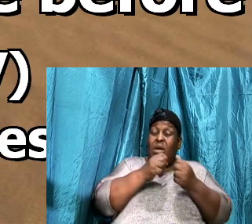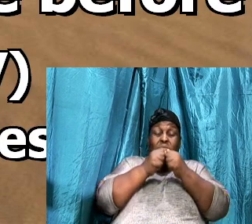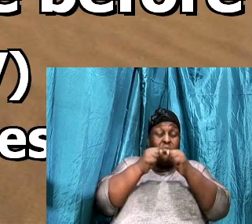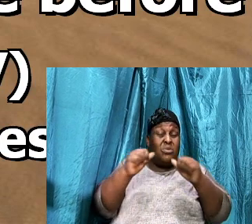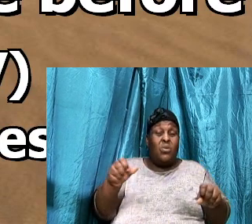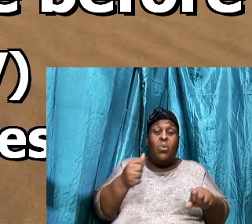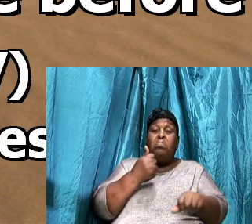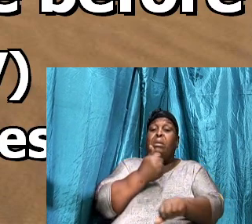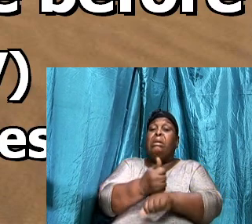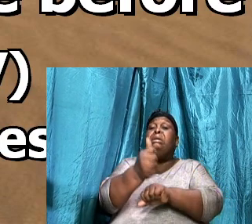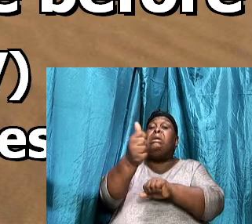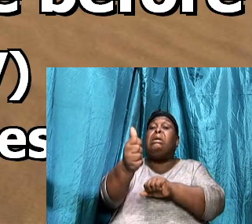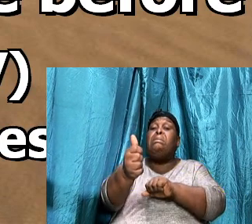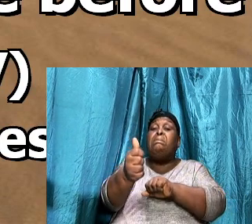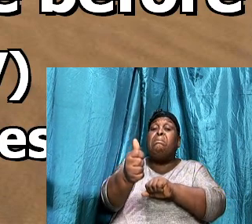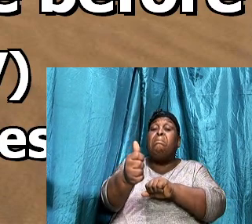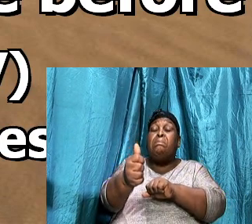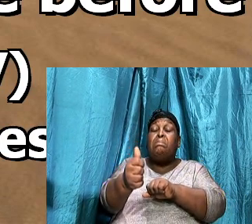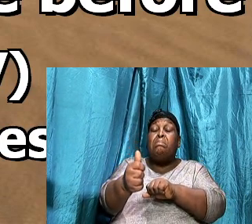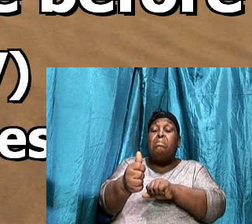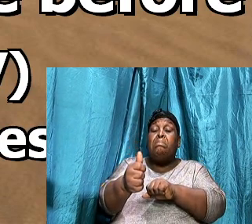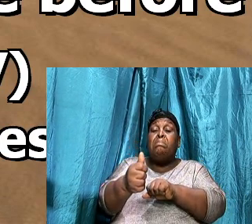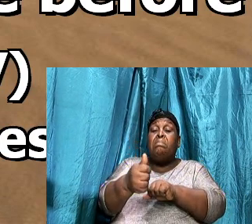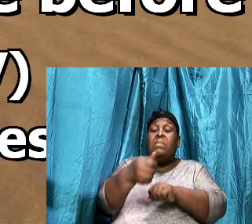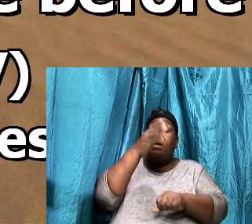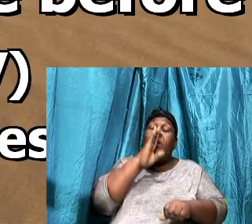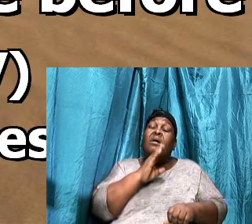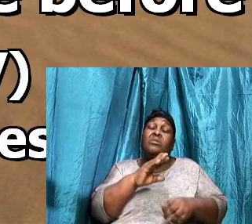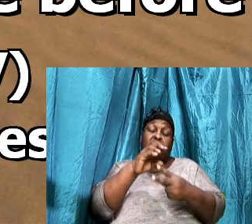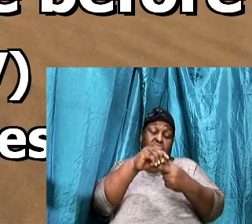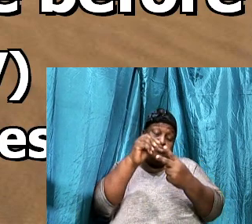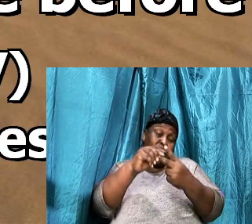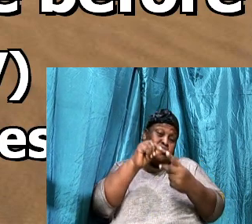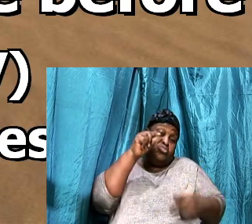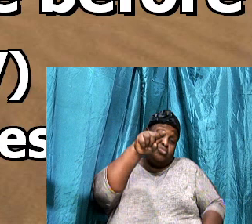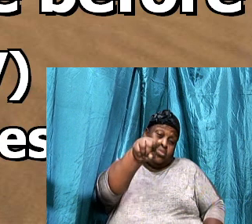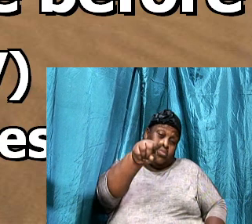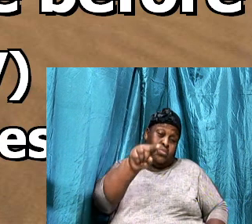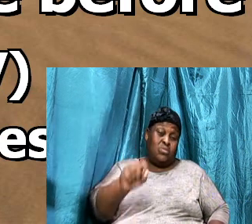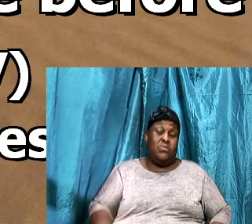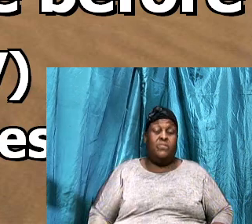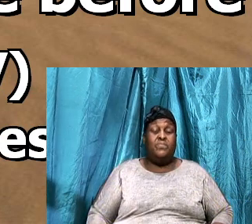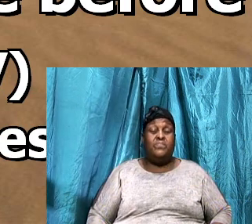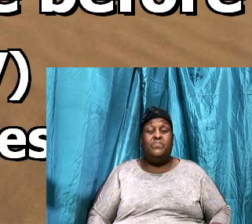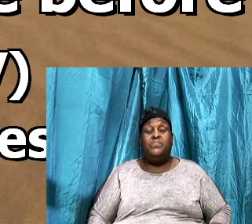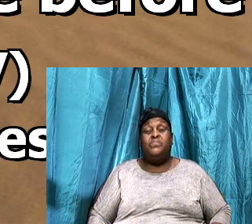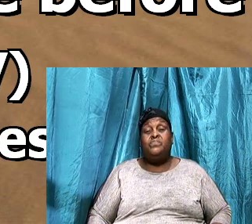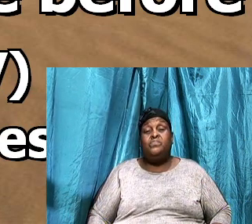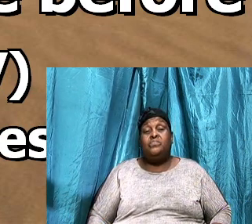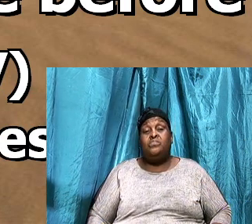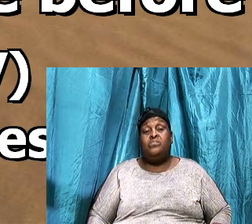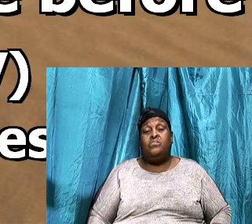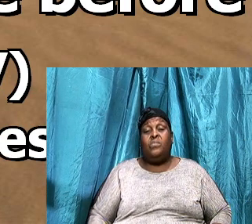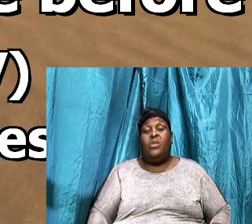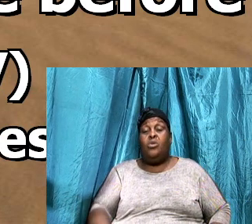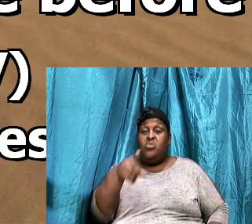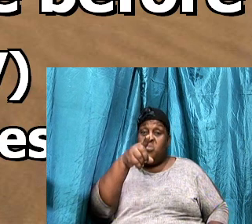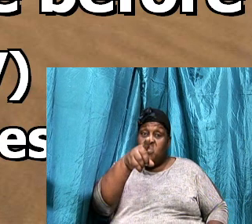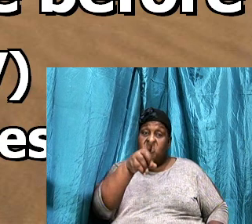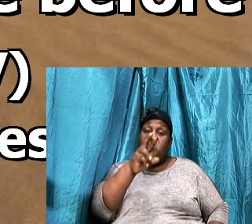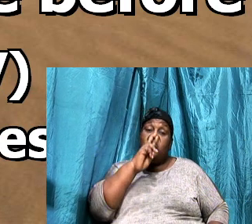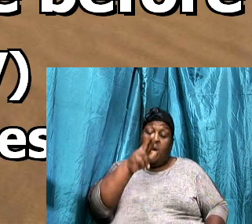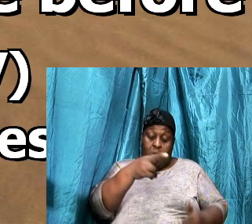I want you to know, That God has chosen you, And you are holy,